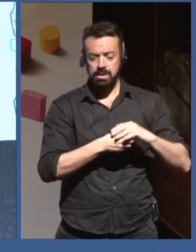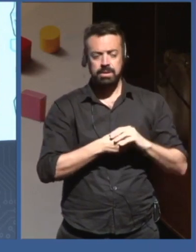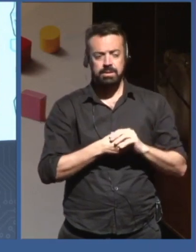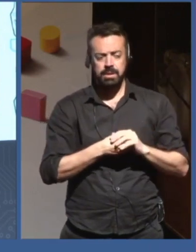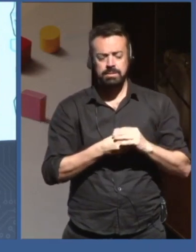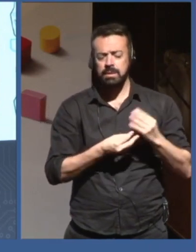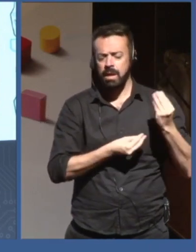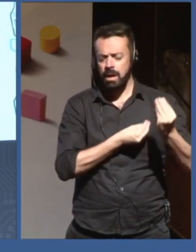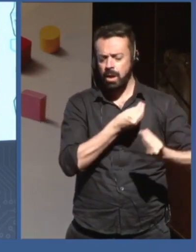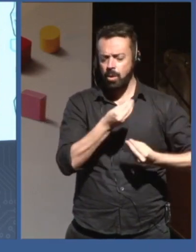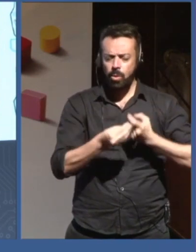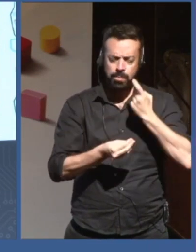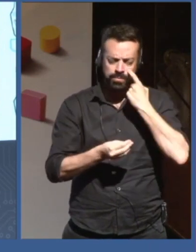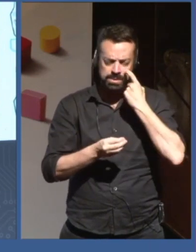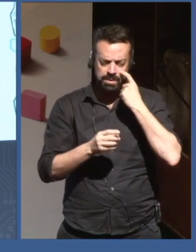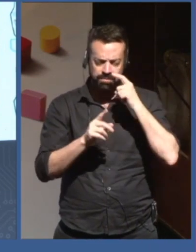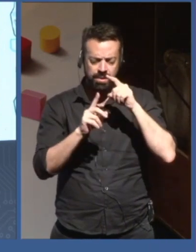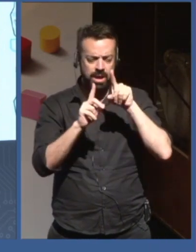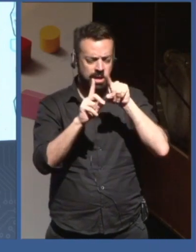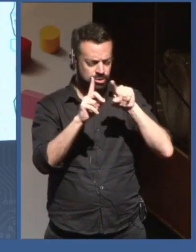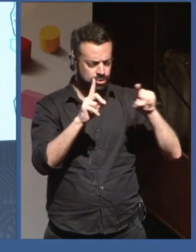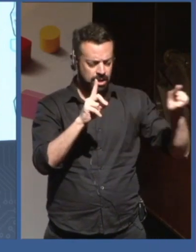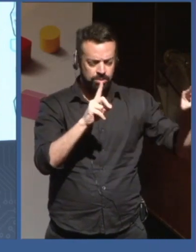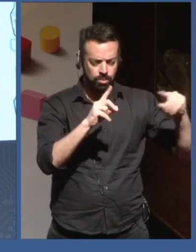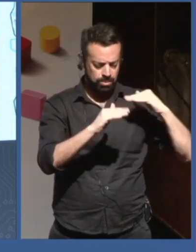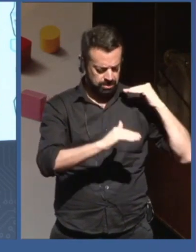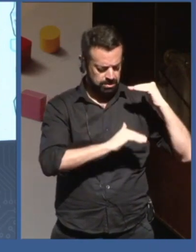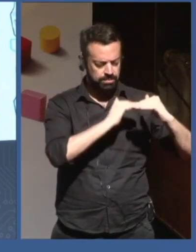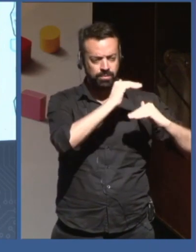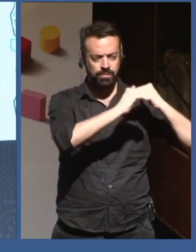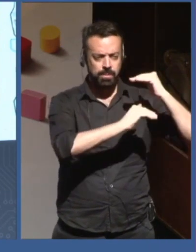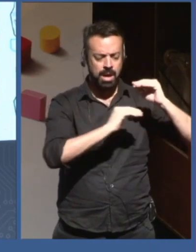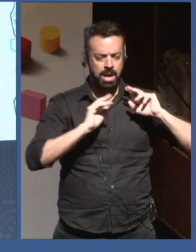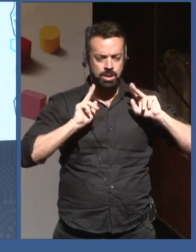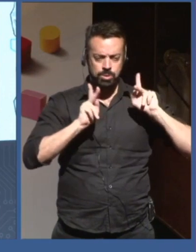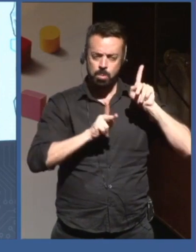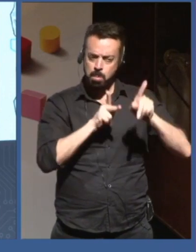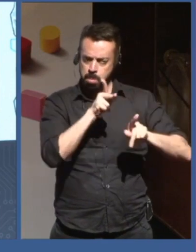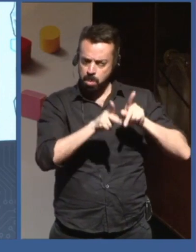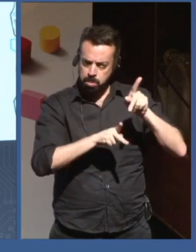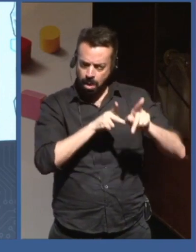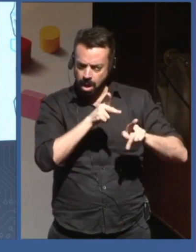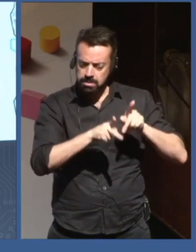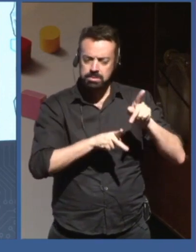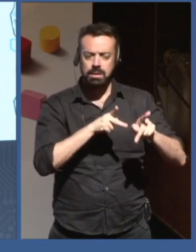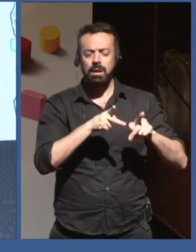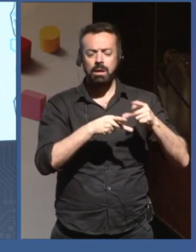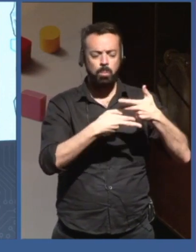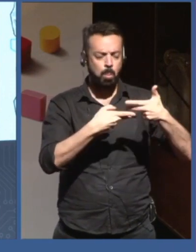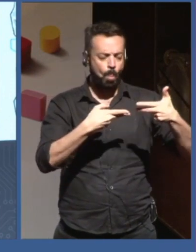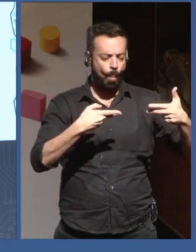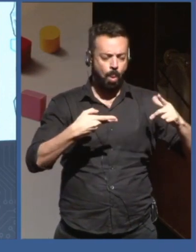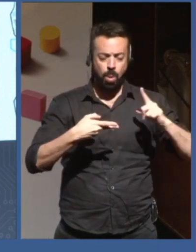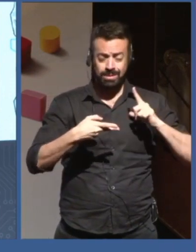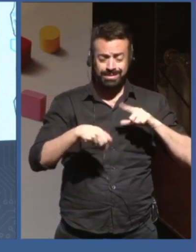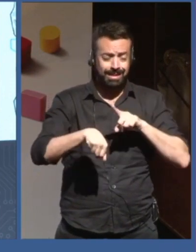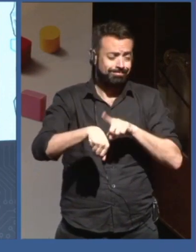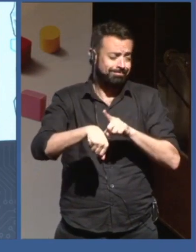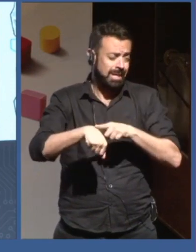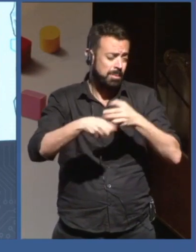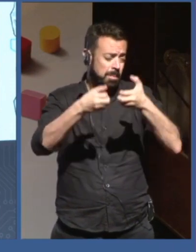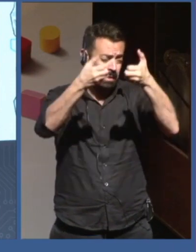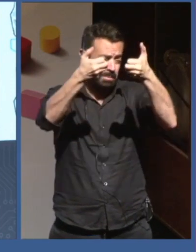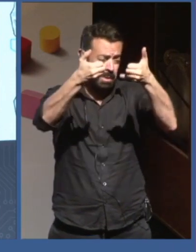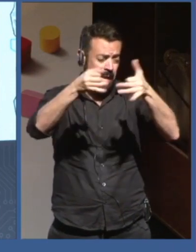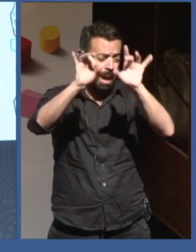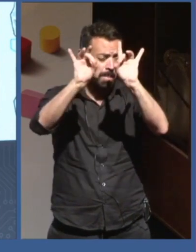as population density or inequality, using cell phone activity. So I don't have time to explain, like, how this works, but the